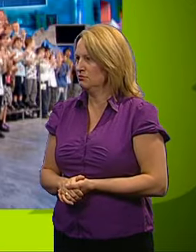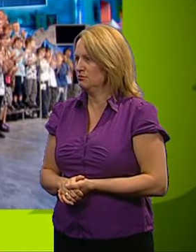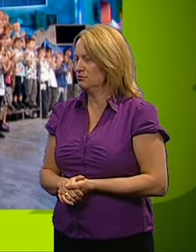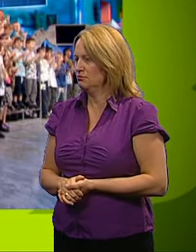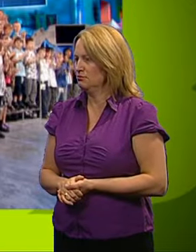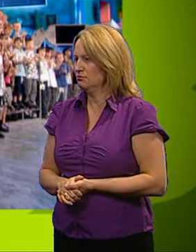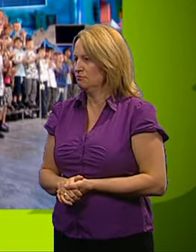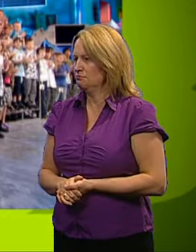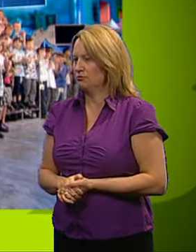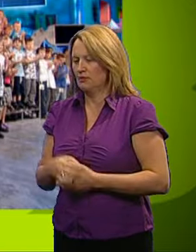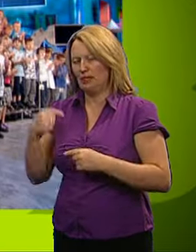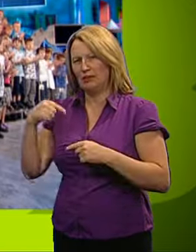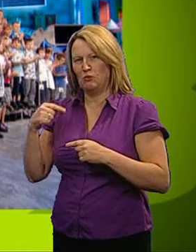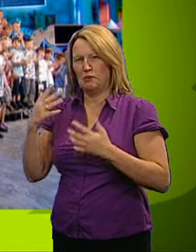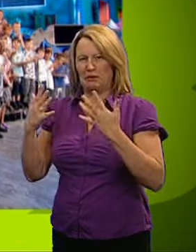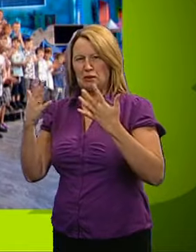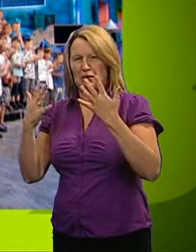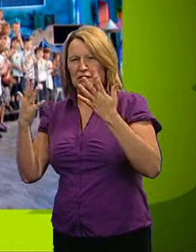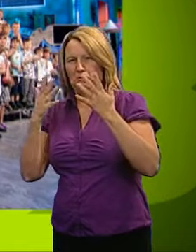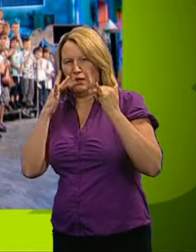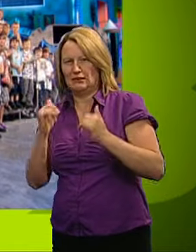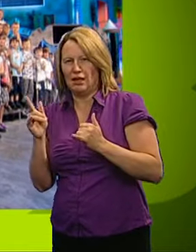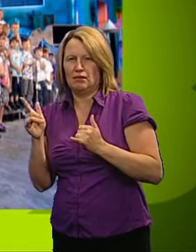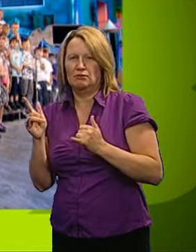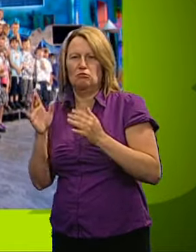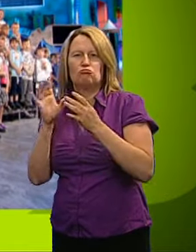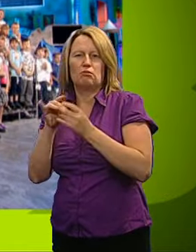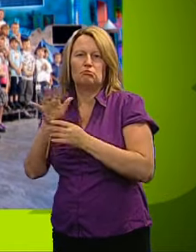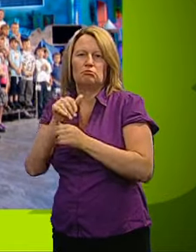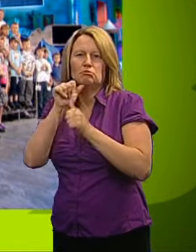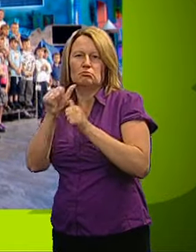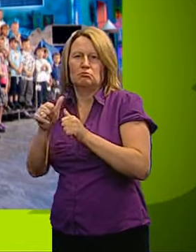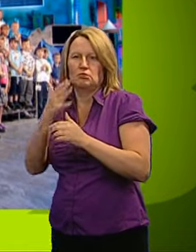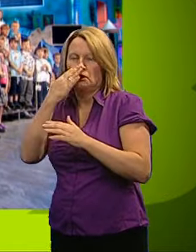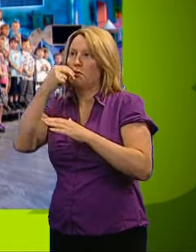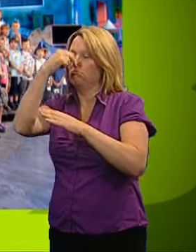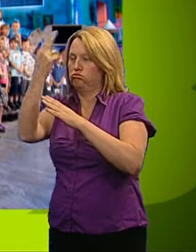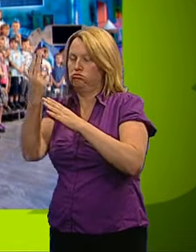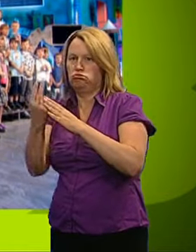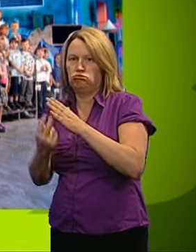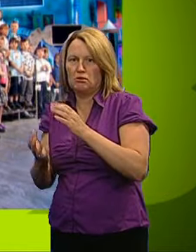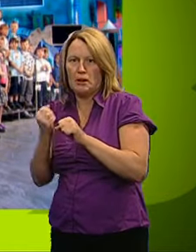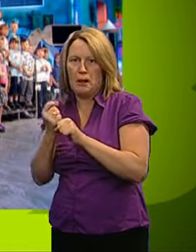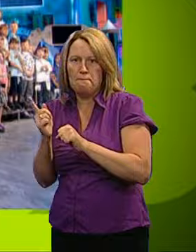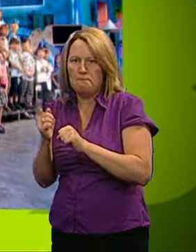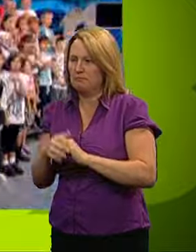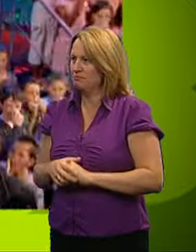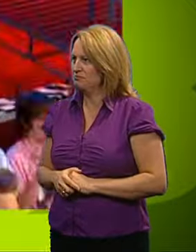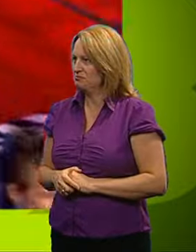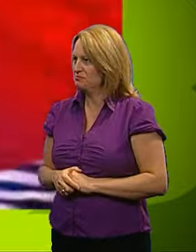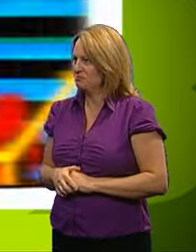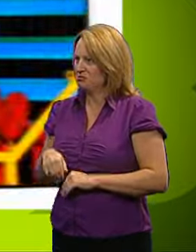This week's messy, messy, messy mess test is everyone's favourite Gungie-related Bungie-powered catapult game. It's the Gungie Bungie.